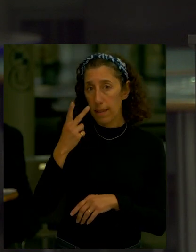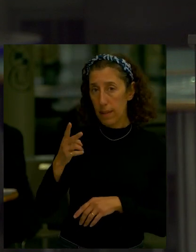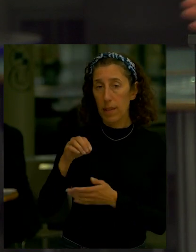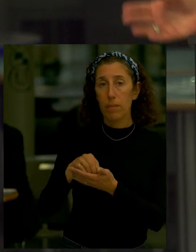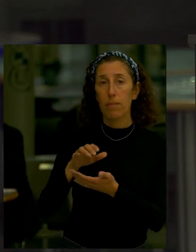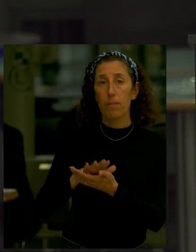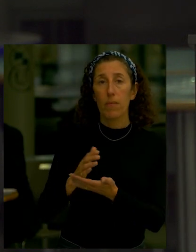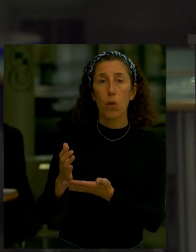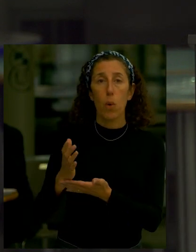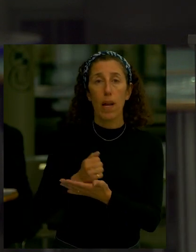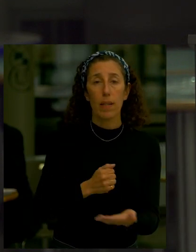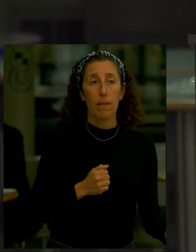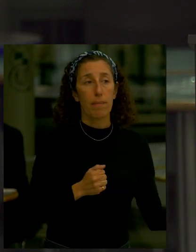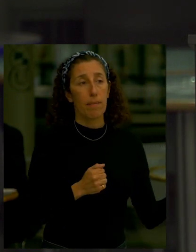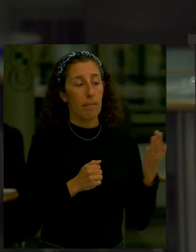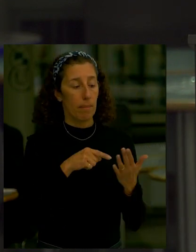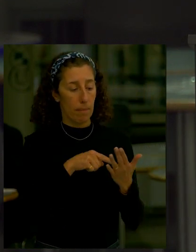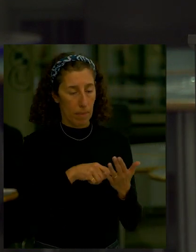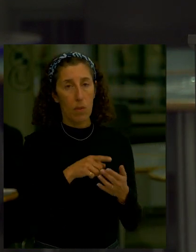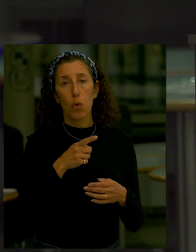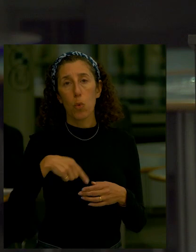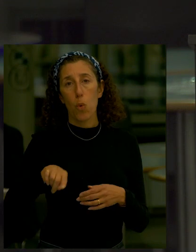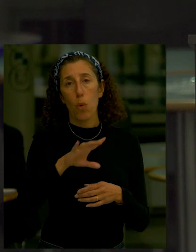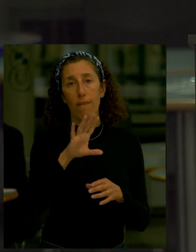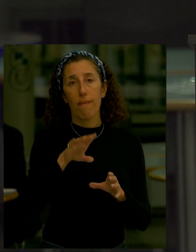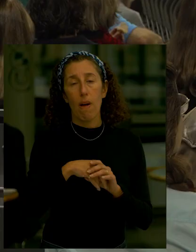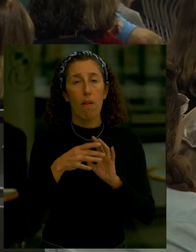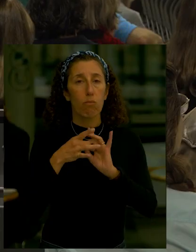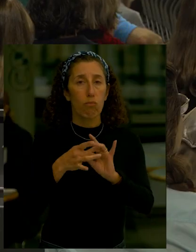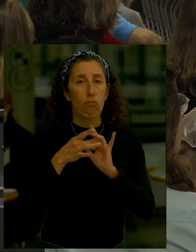collecting them they'll be sent to me and I'll be reading them here